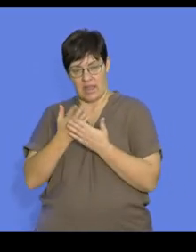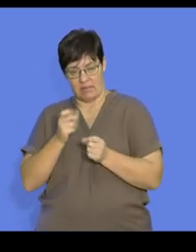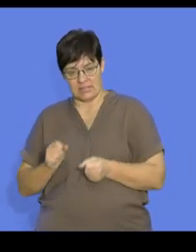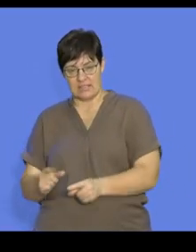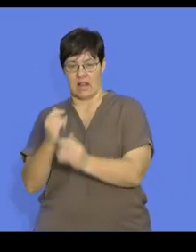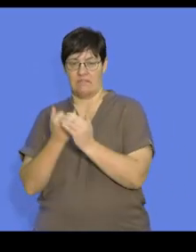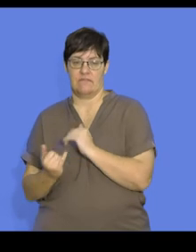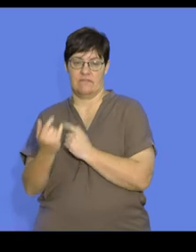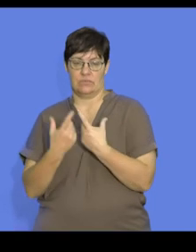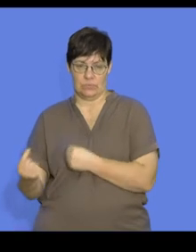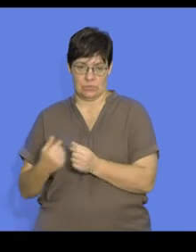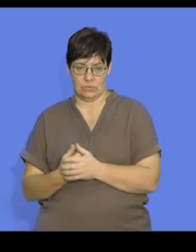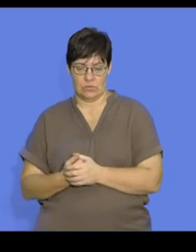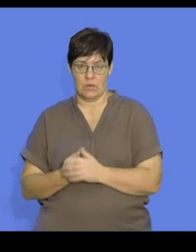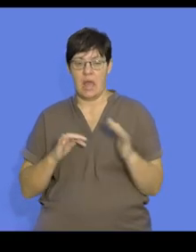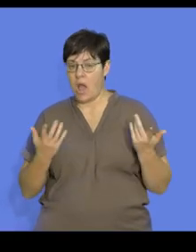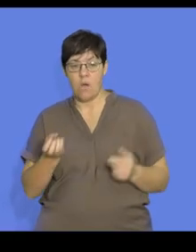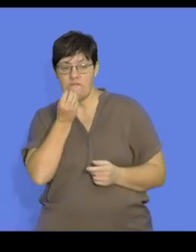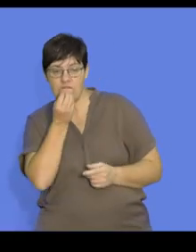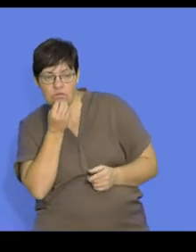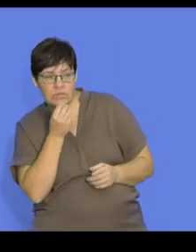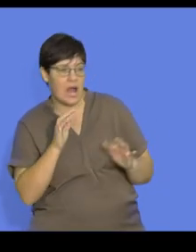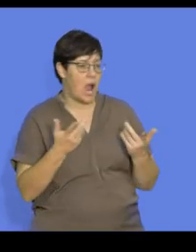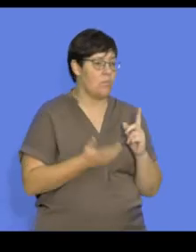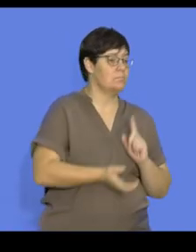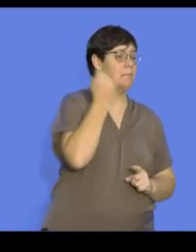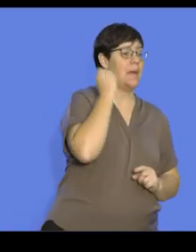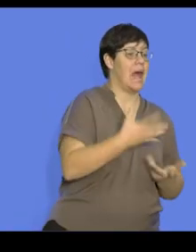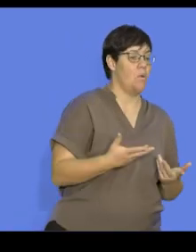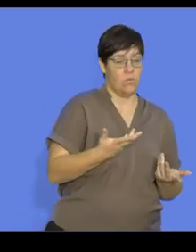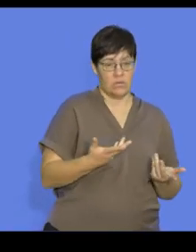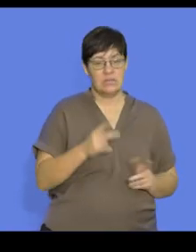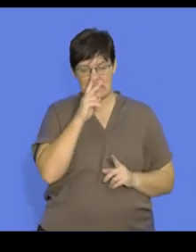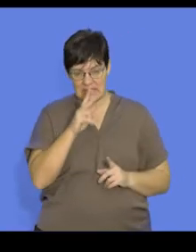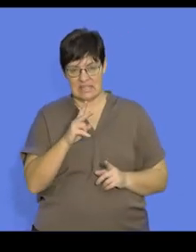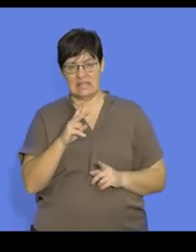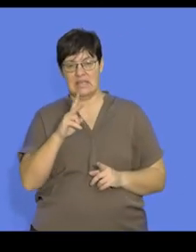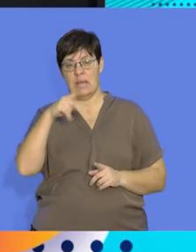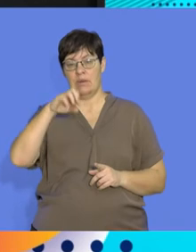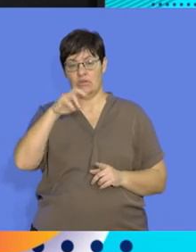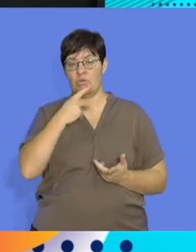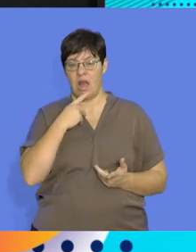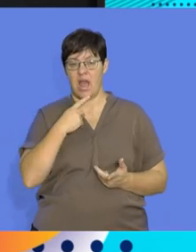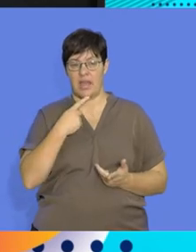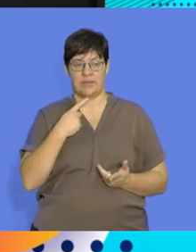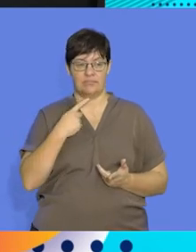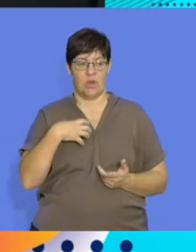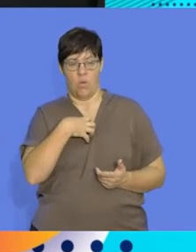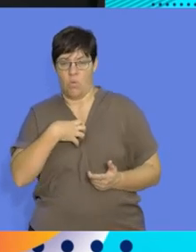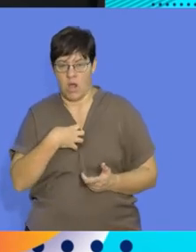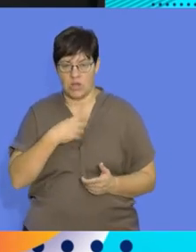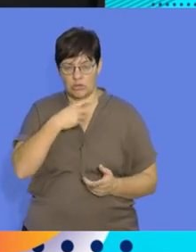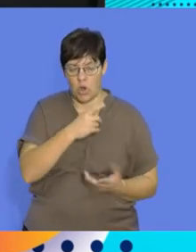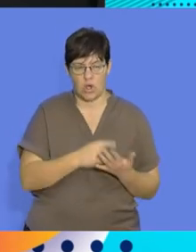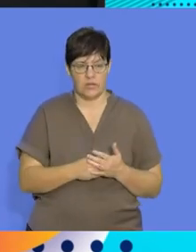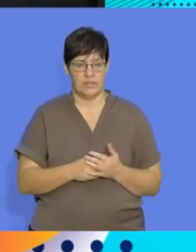independently. Example, how and where to find food. And we see this amongst our predators where the wild dogs or even